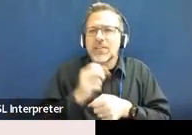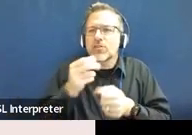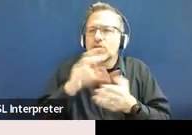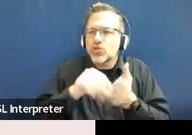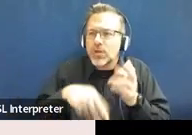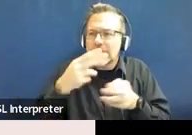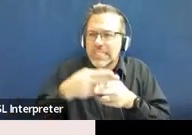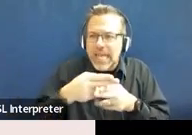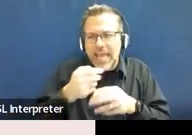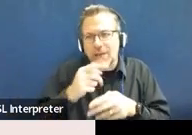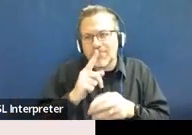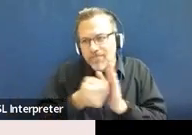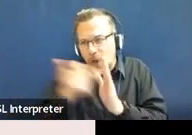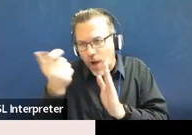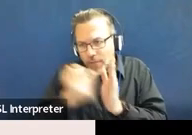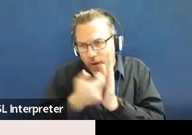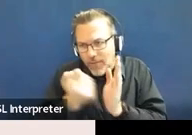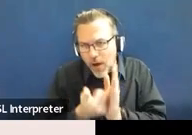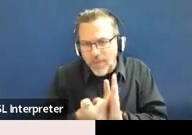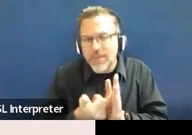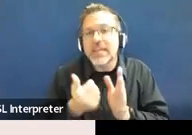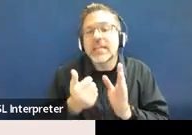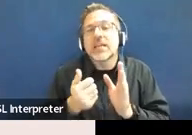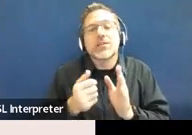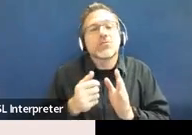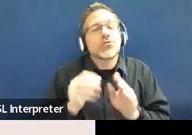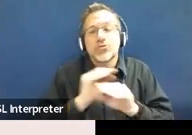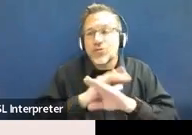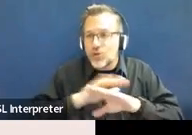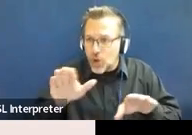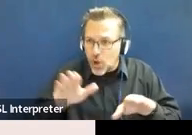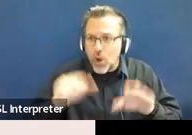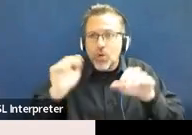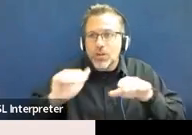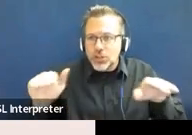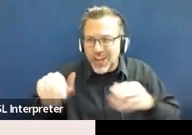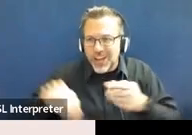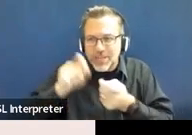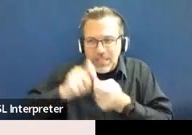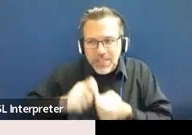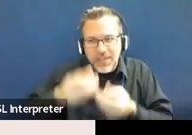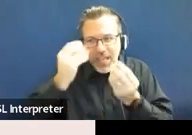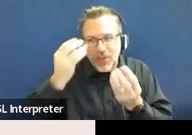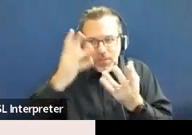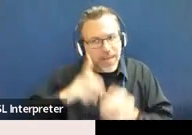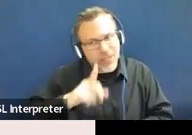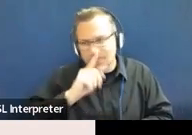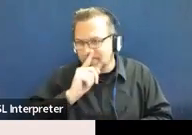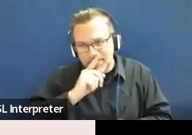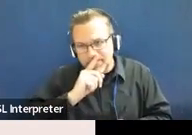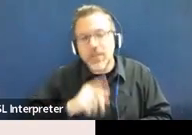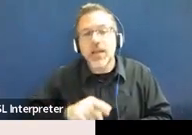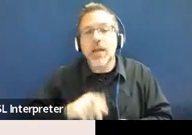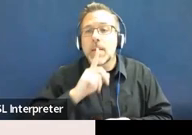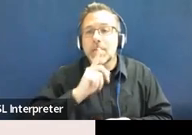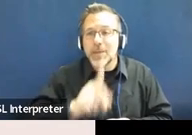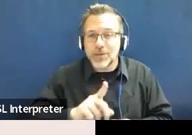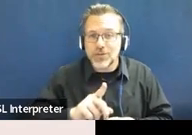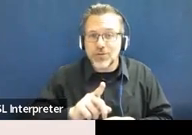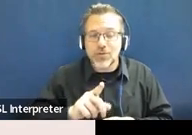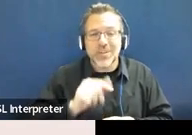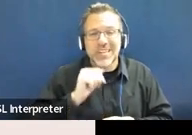Send it to us in an email that does not contain any child-specific information and that is not on a form.